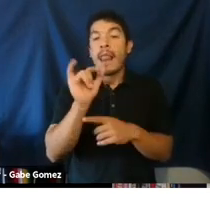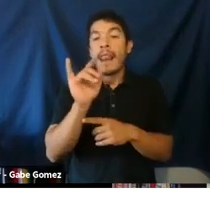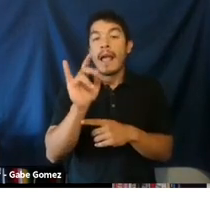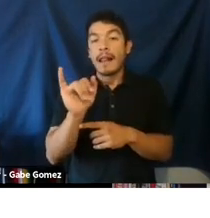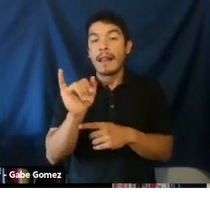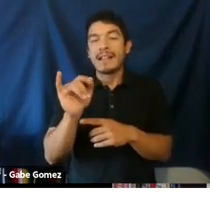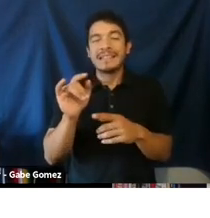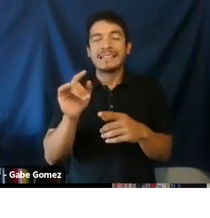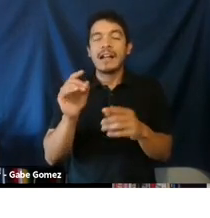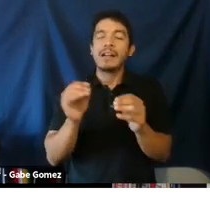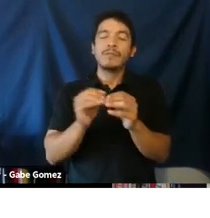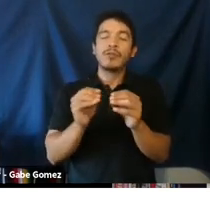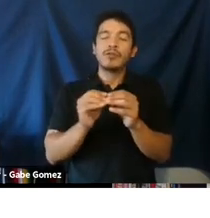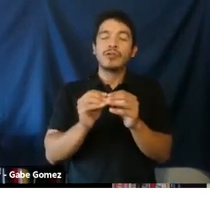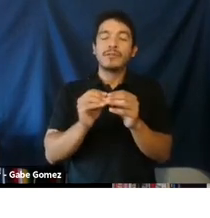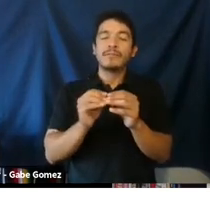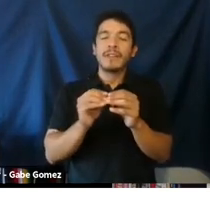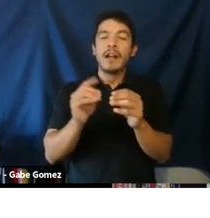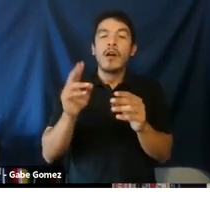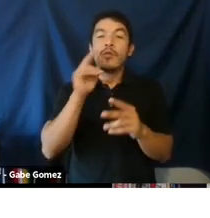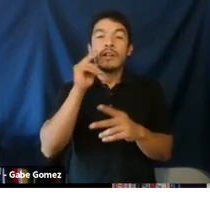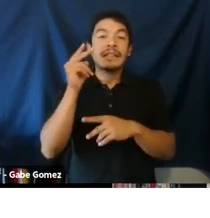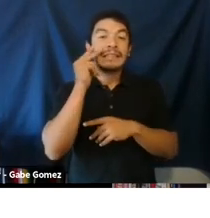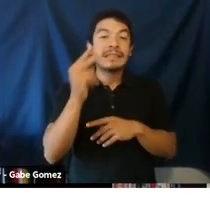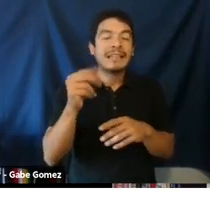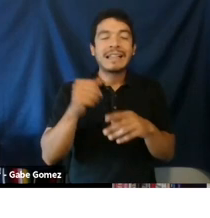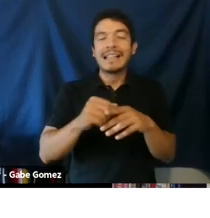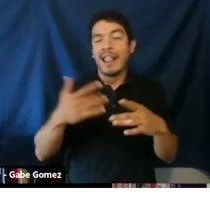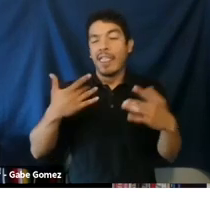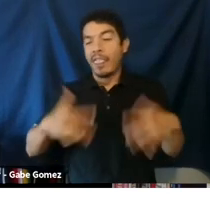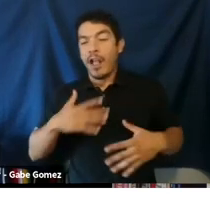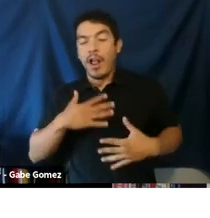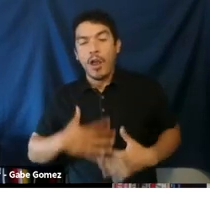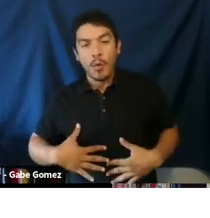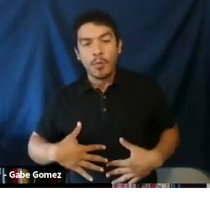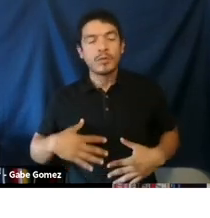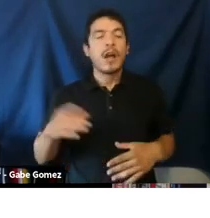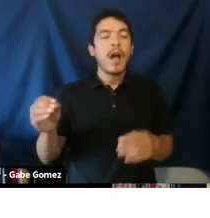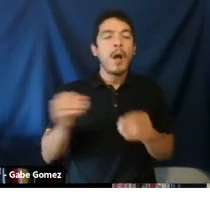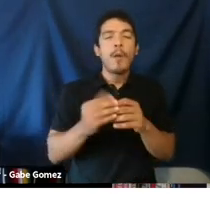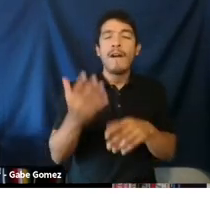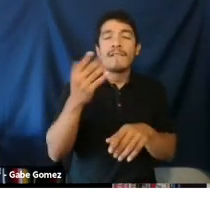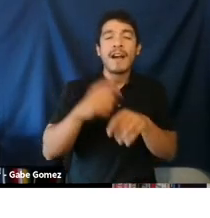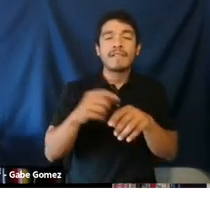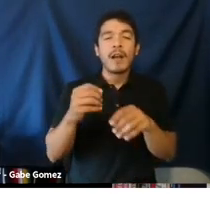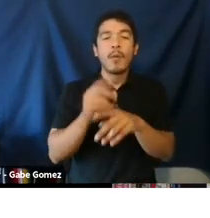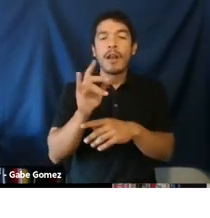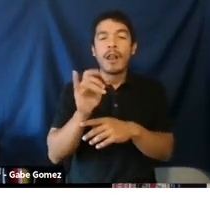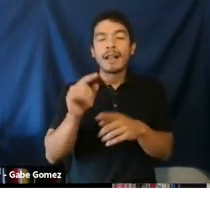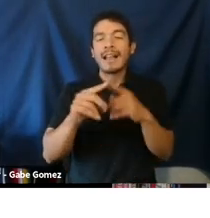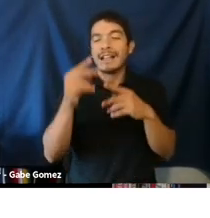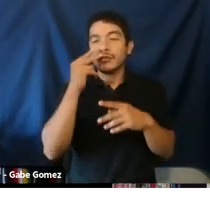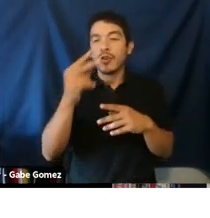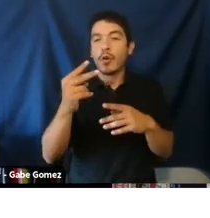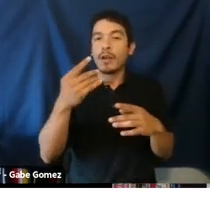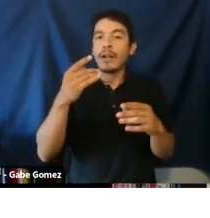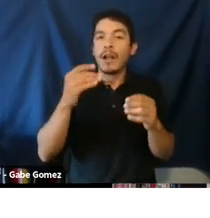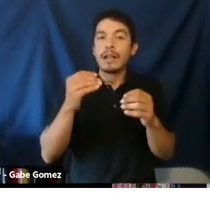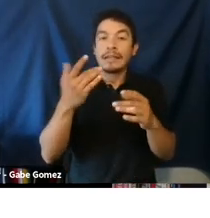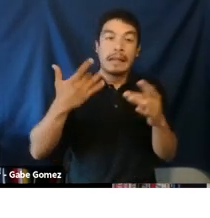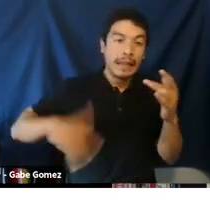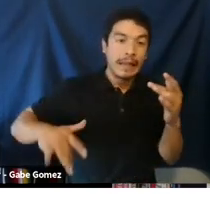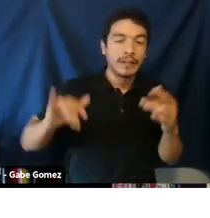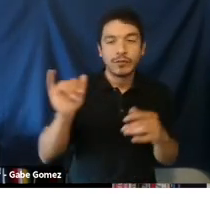also saw that female characters are far more likely to be sexually objectified. They're 10 times more likely to be shown in revealing clothing,